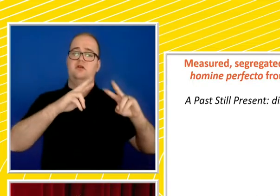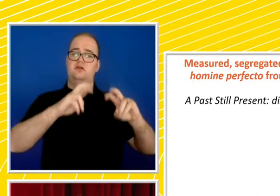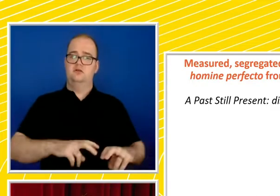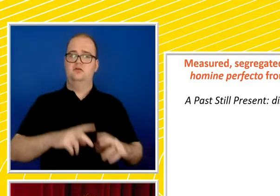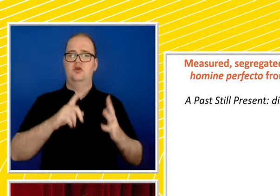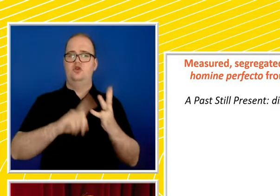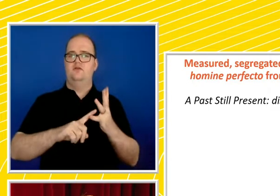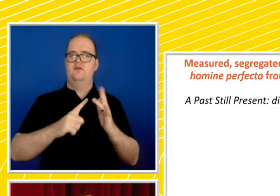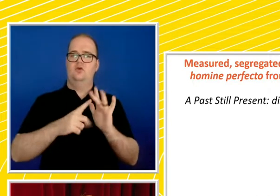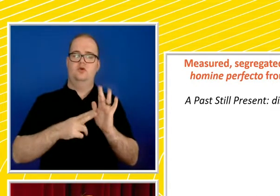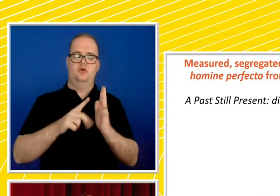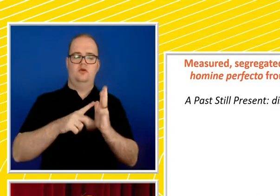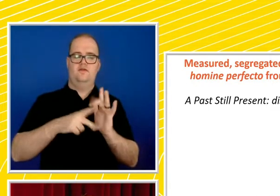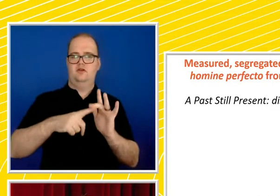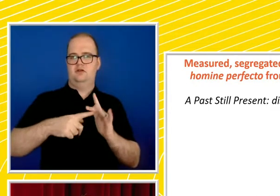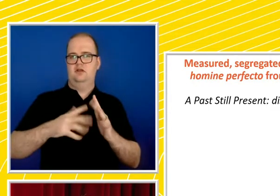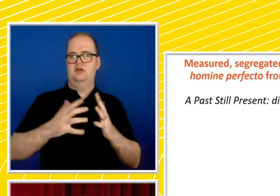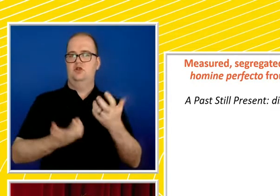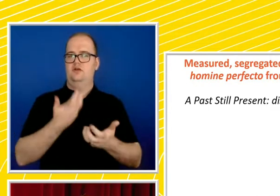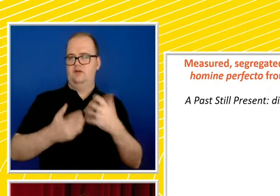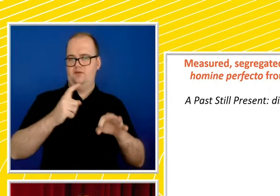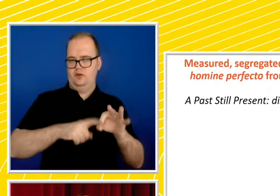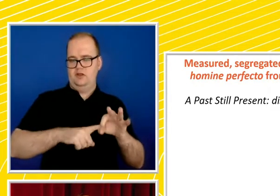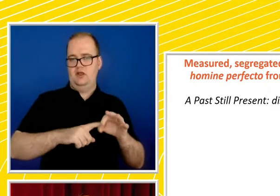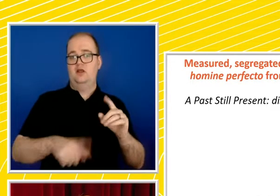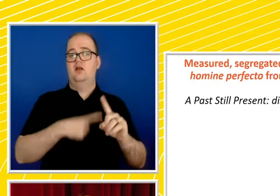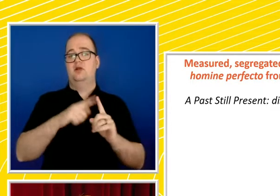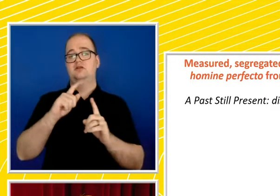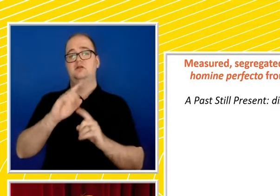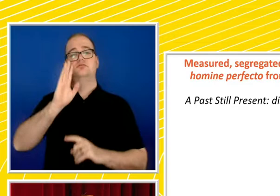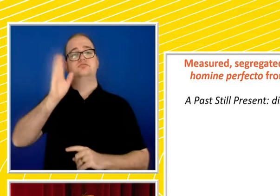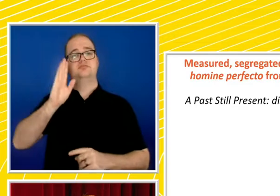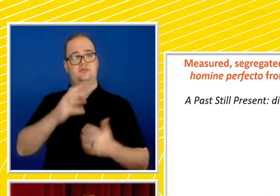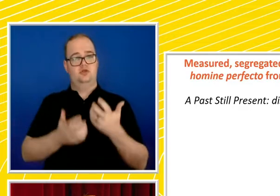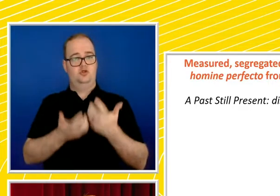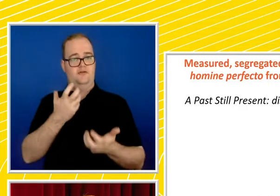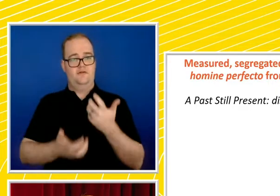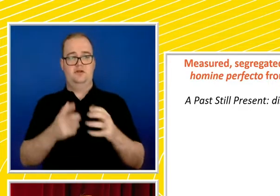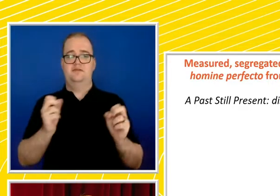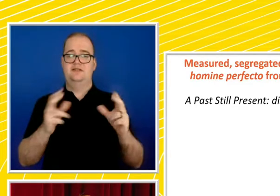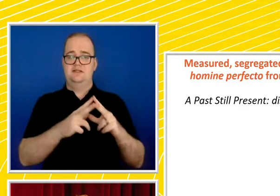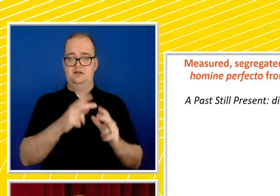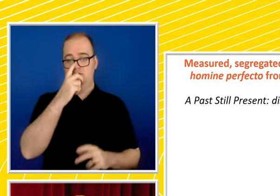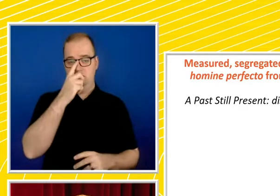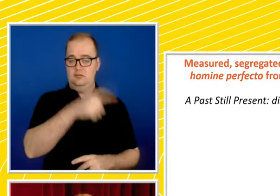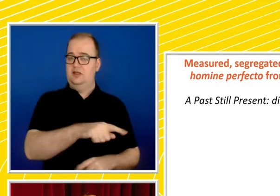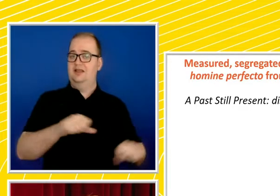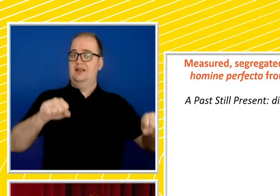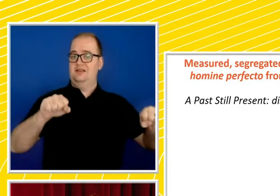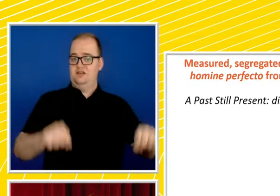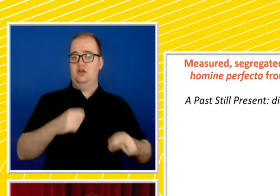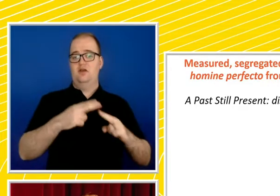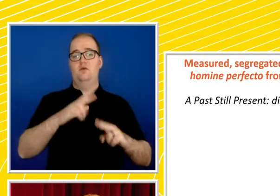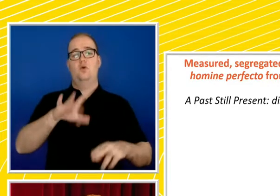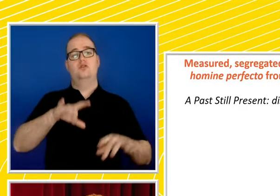and adjunct lecturer at the University of Sydney. He's also chair of the Australian Institute for Holocaust and Genocide Studies and